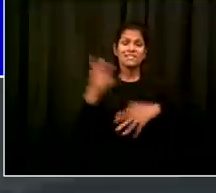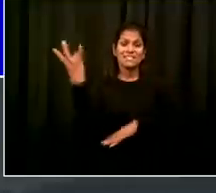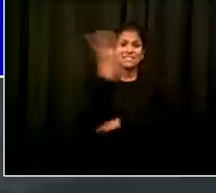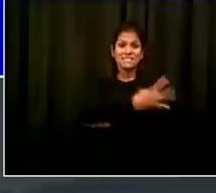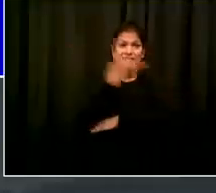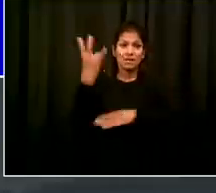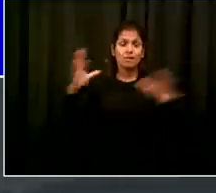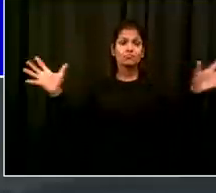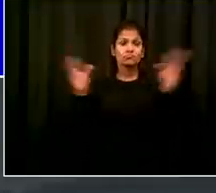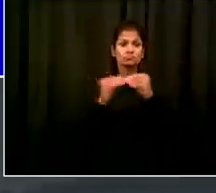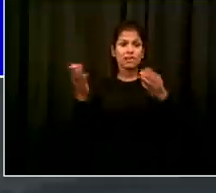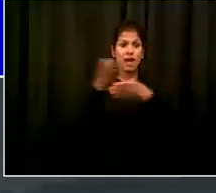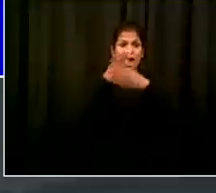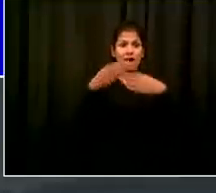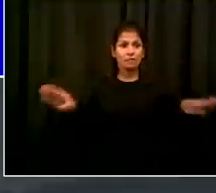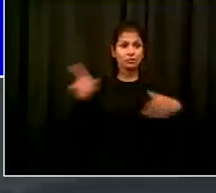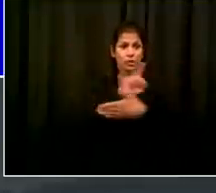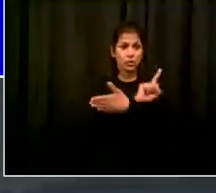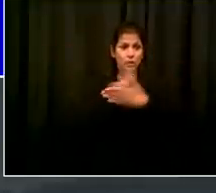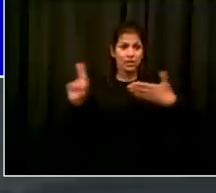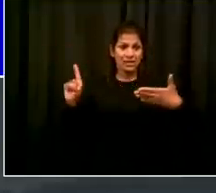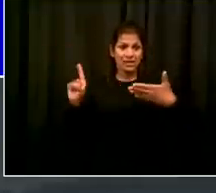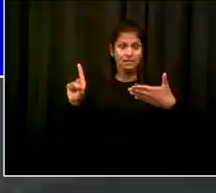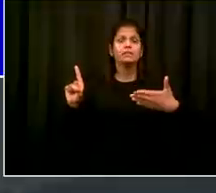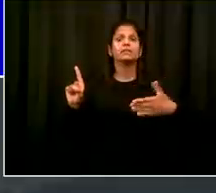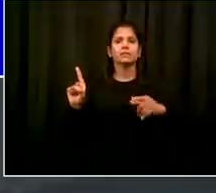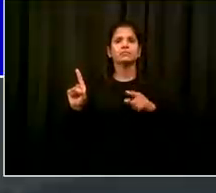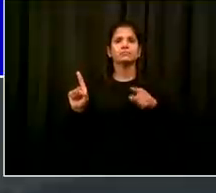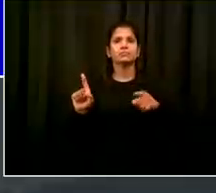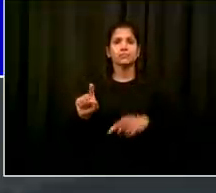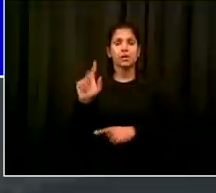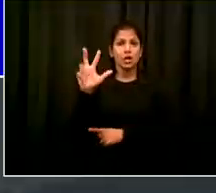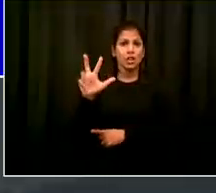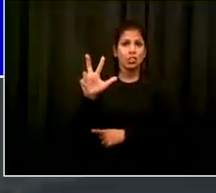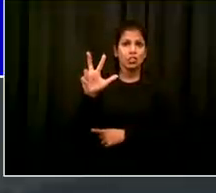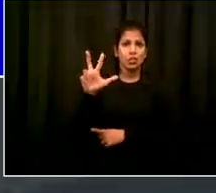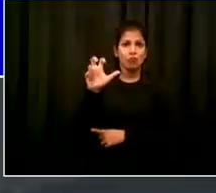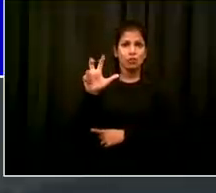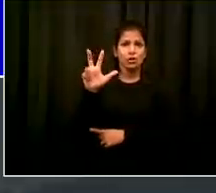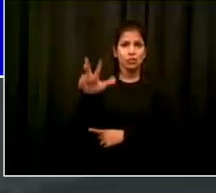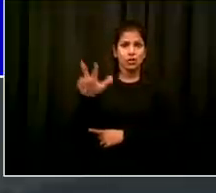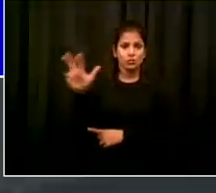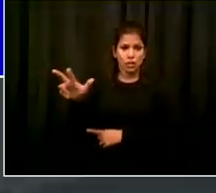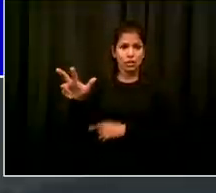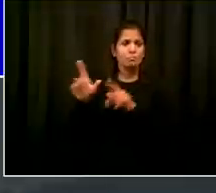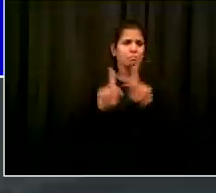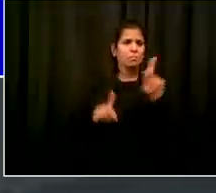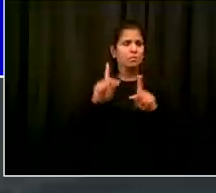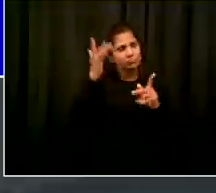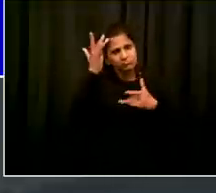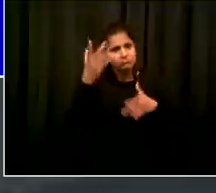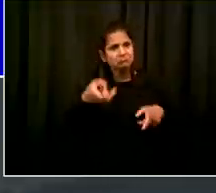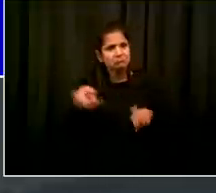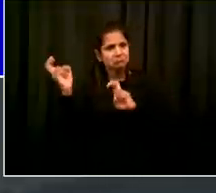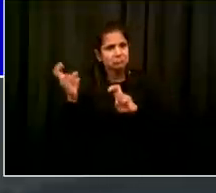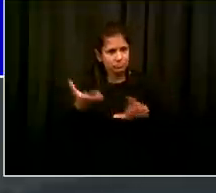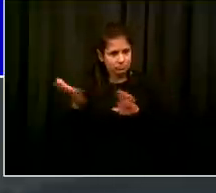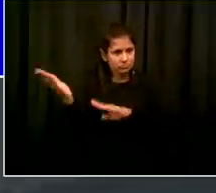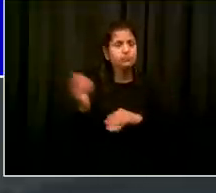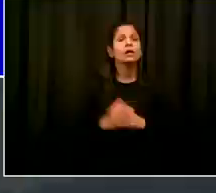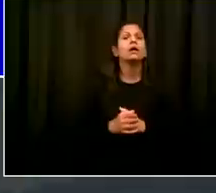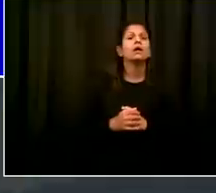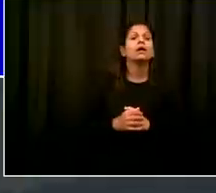550 cases today's report is 333 cases and number three percentage people testing